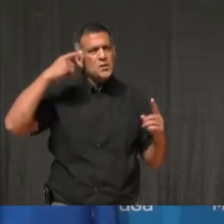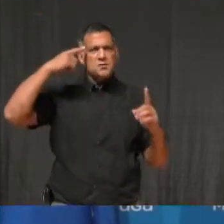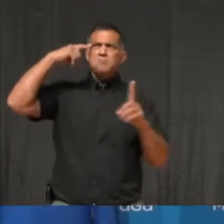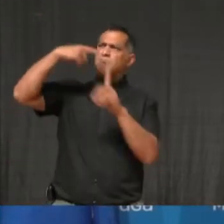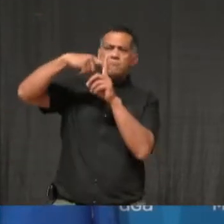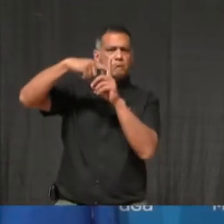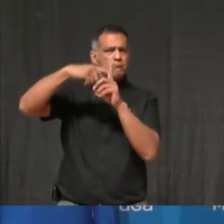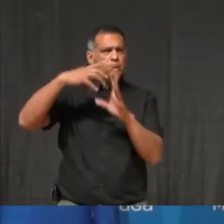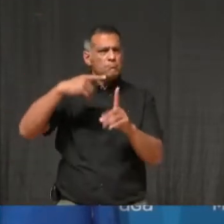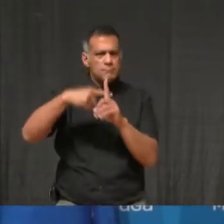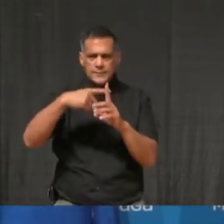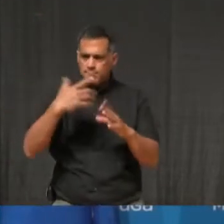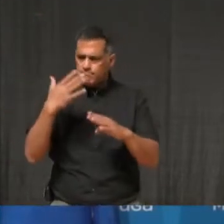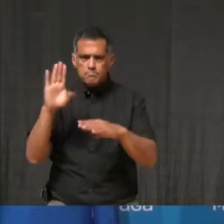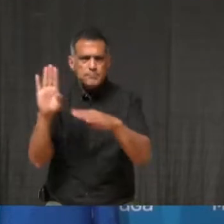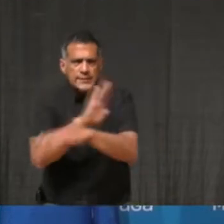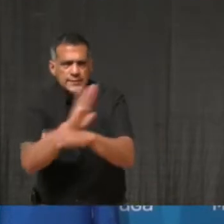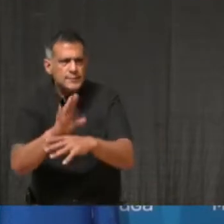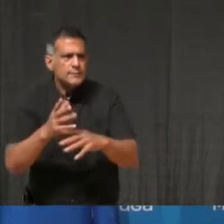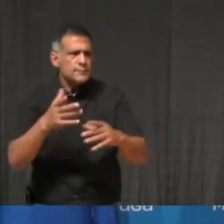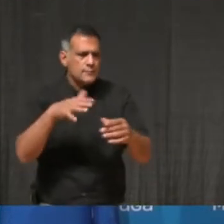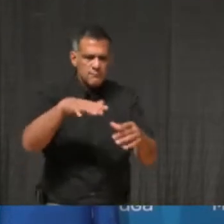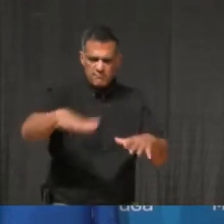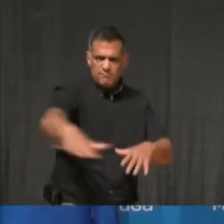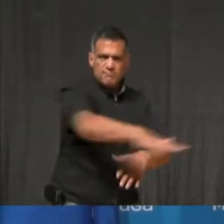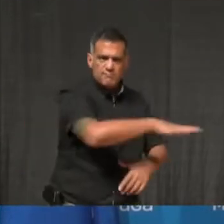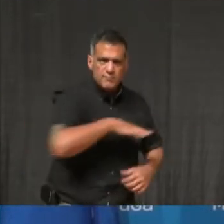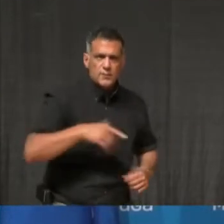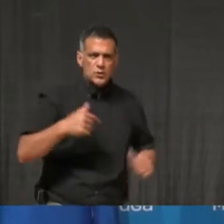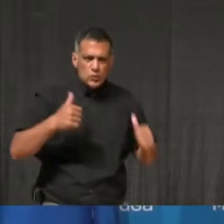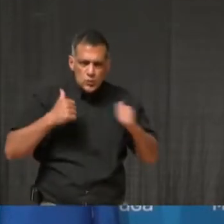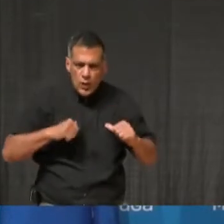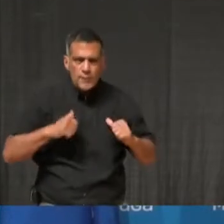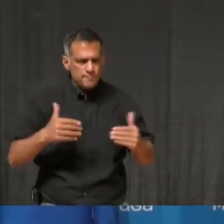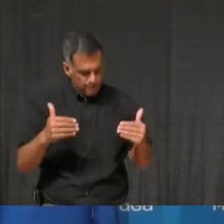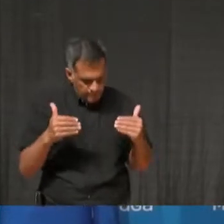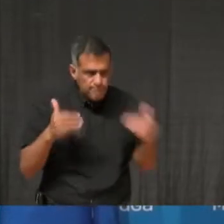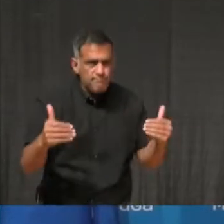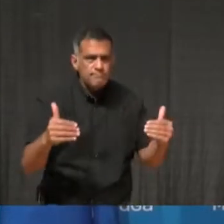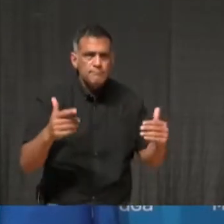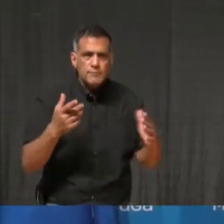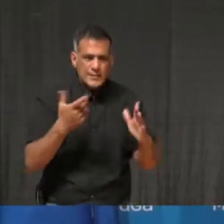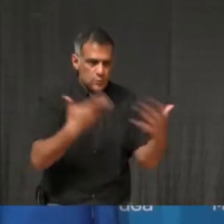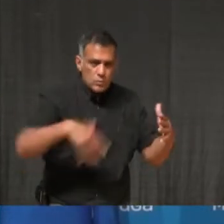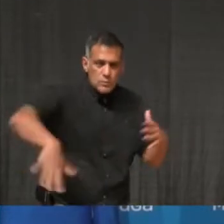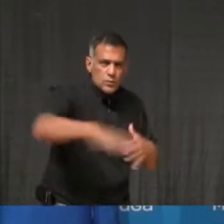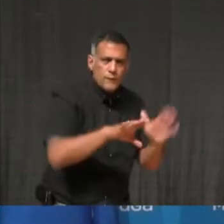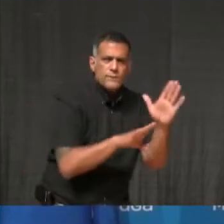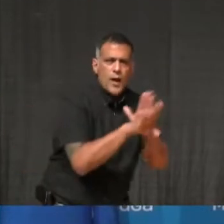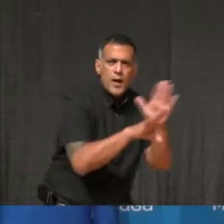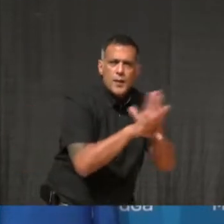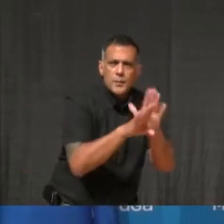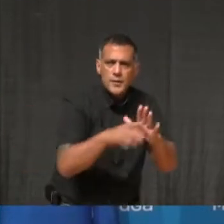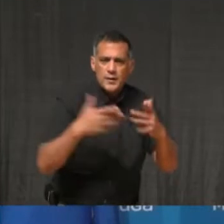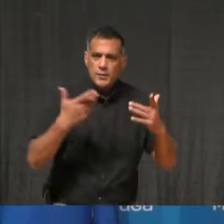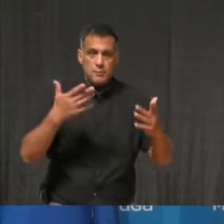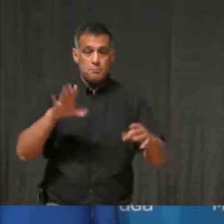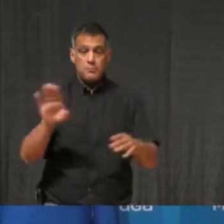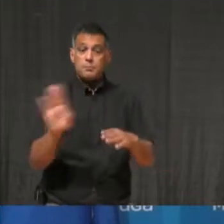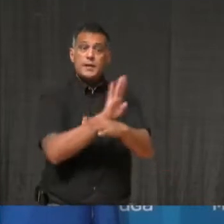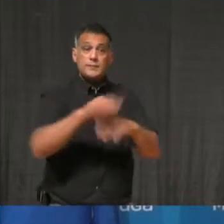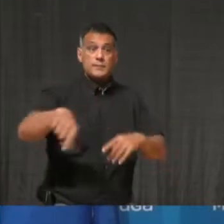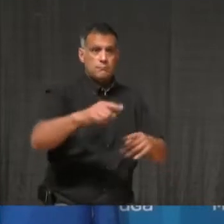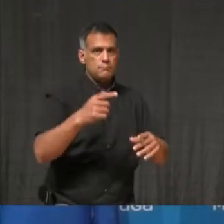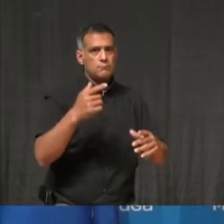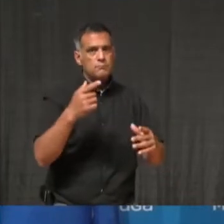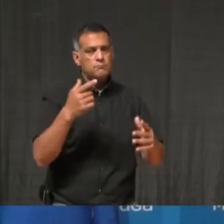that local businesses not only survive, but thrive in this very difficult time. COVID-19 is